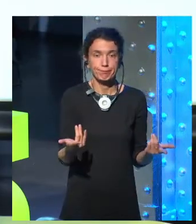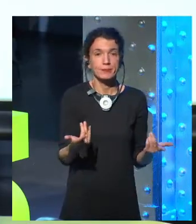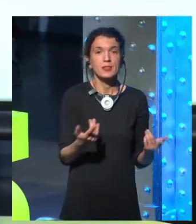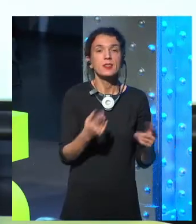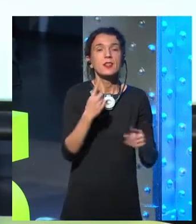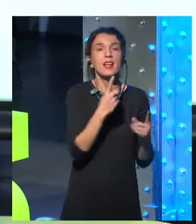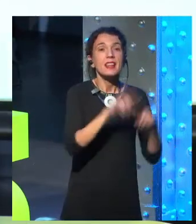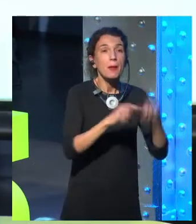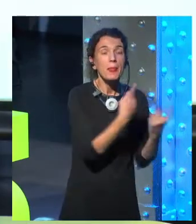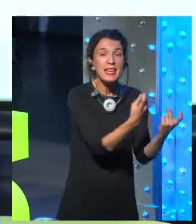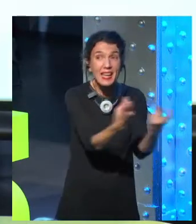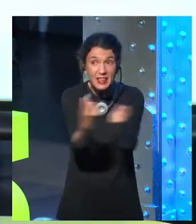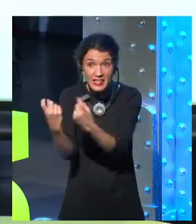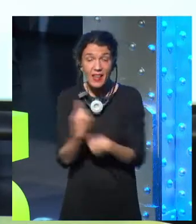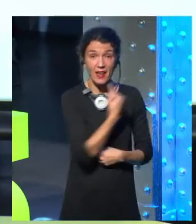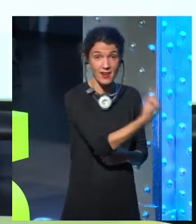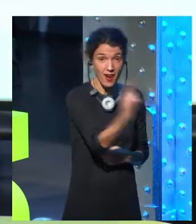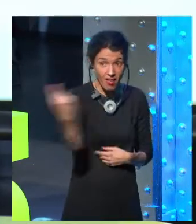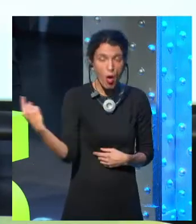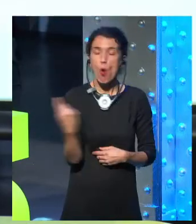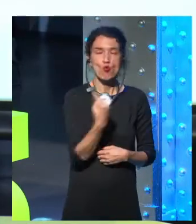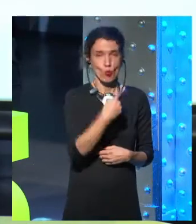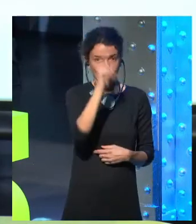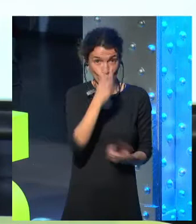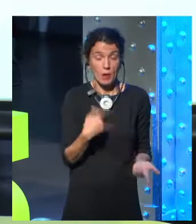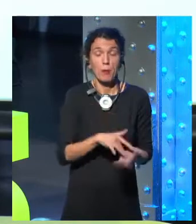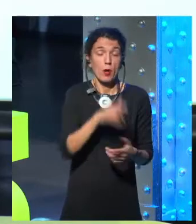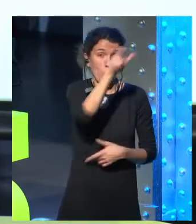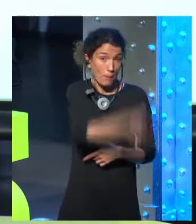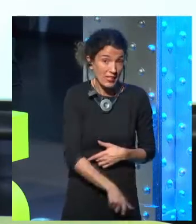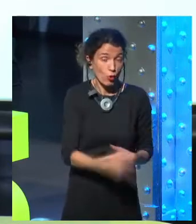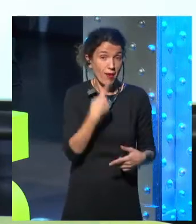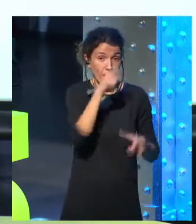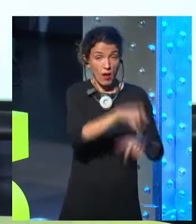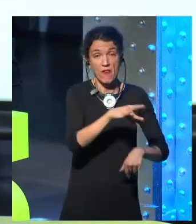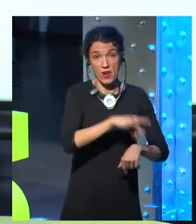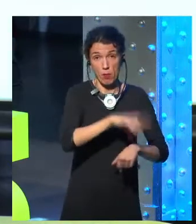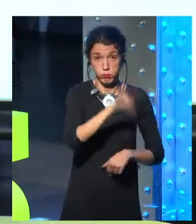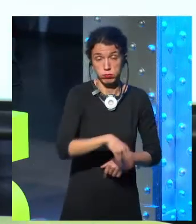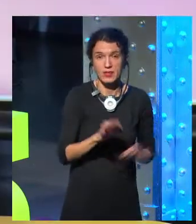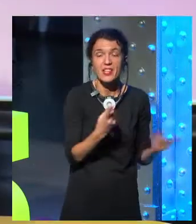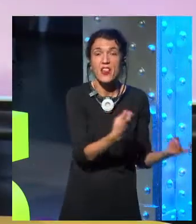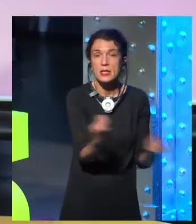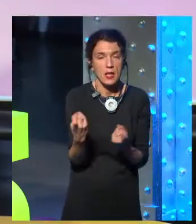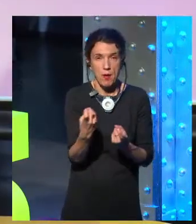allow people to change the notification style to suit their needs. We can't predict what context people will be in.